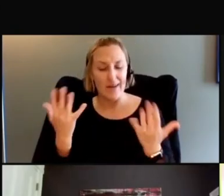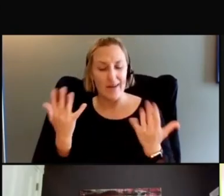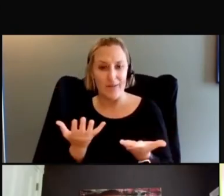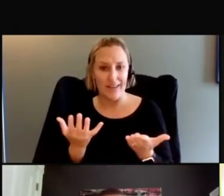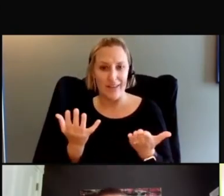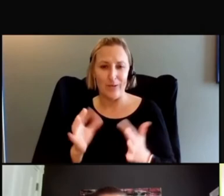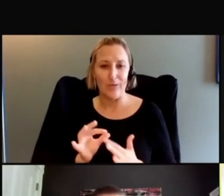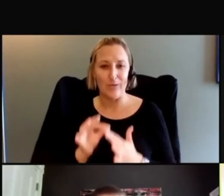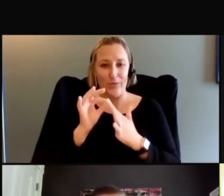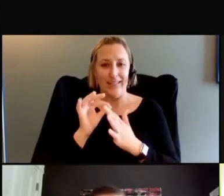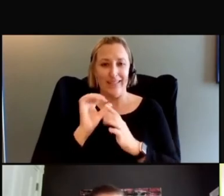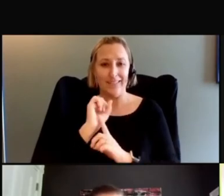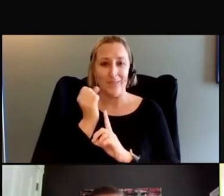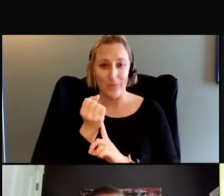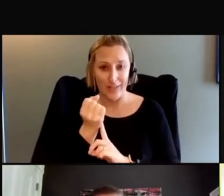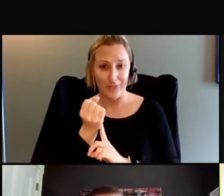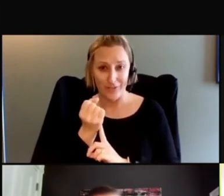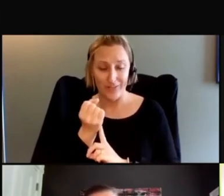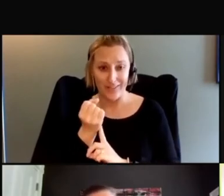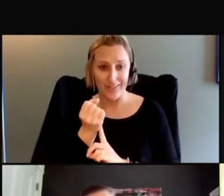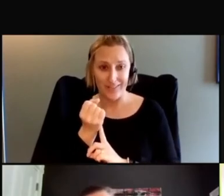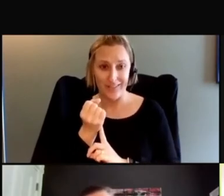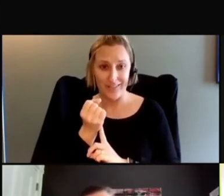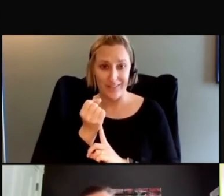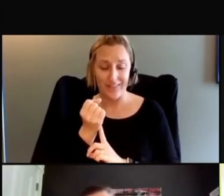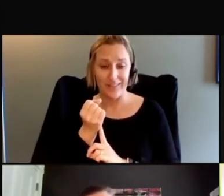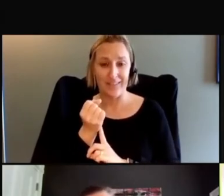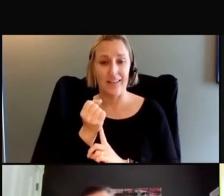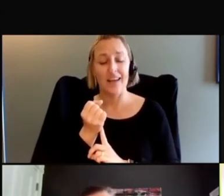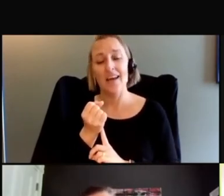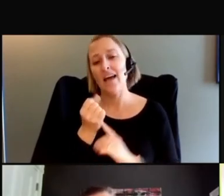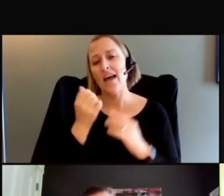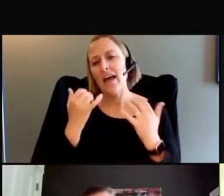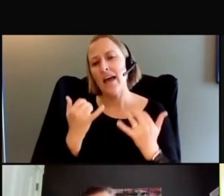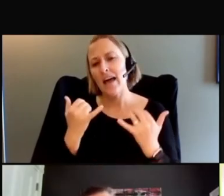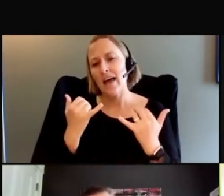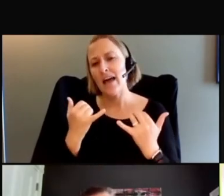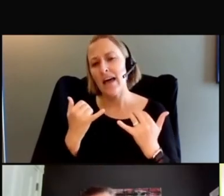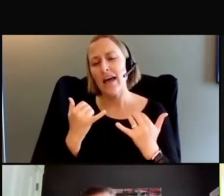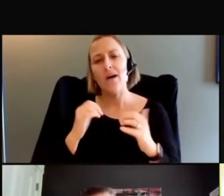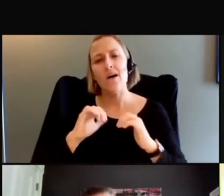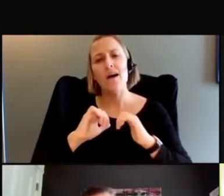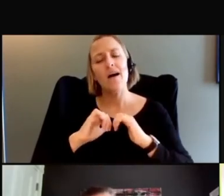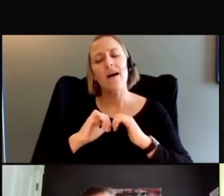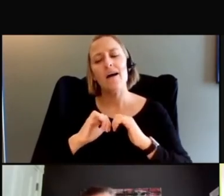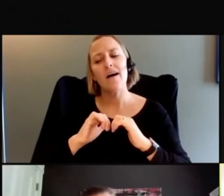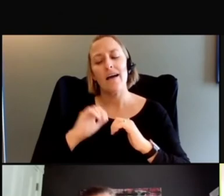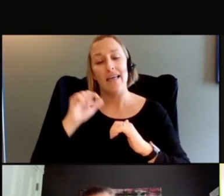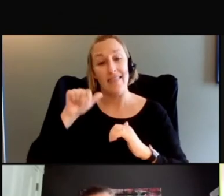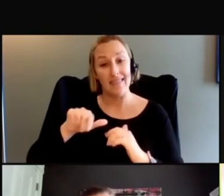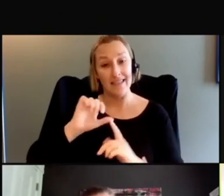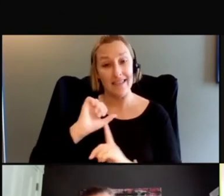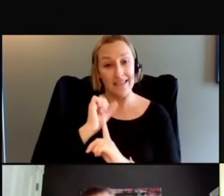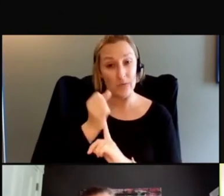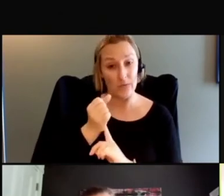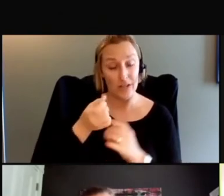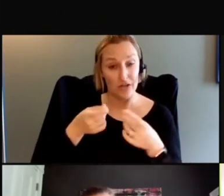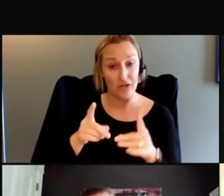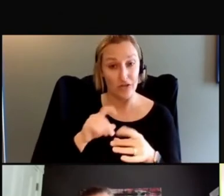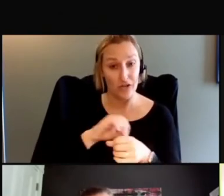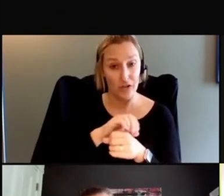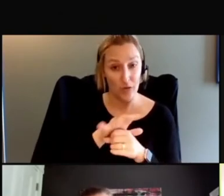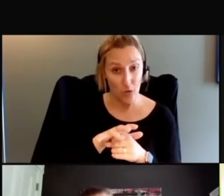unique situation. So how has recruitment and retention changed during COVID-19?